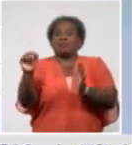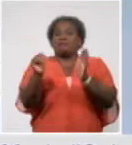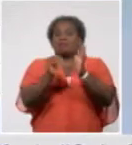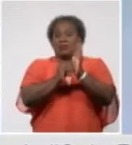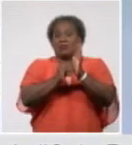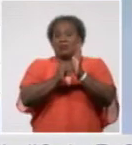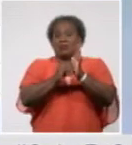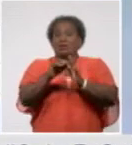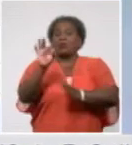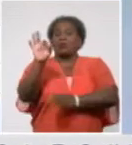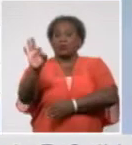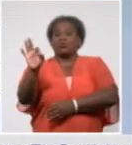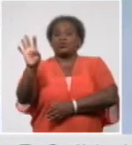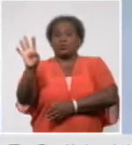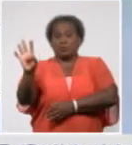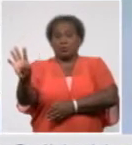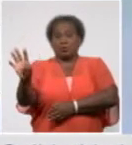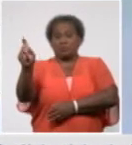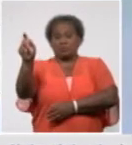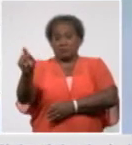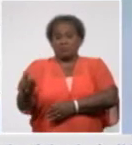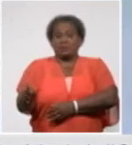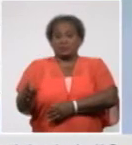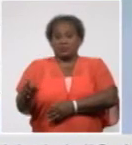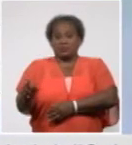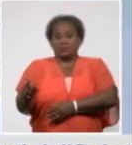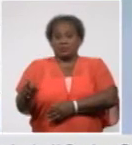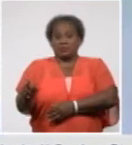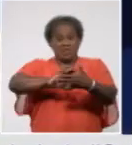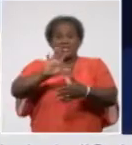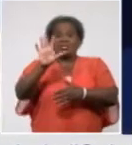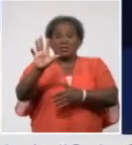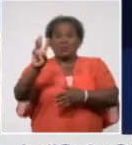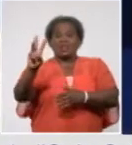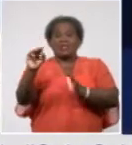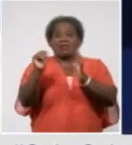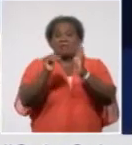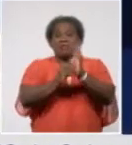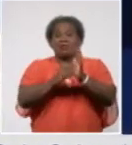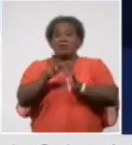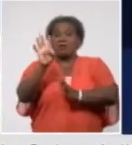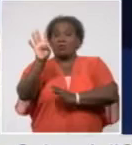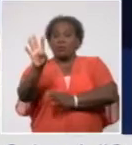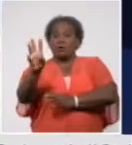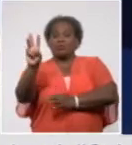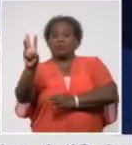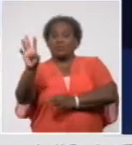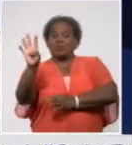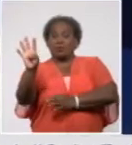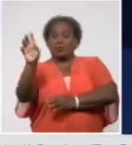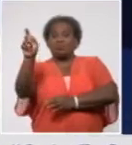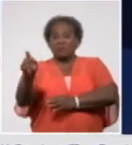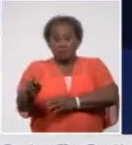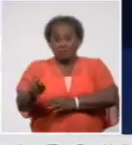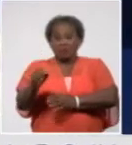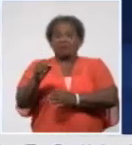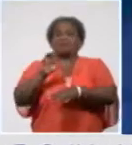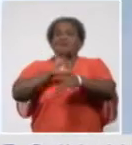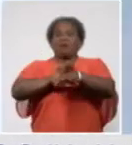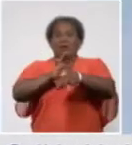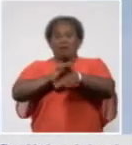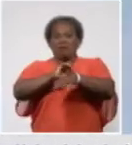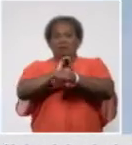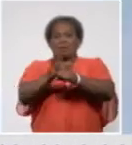rate of 3.26%. The region of the Americas, which accounts for